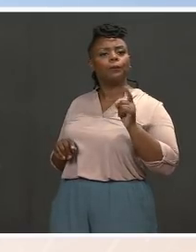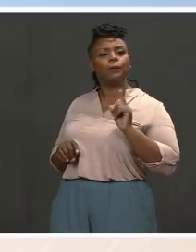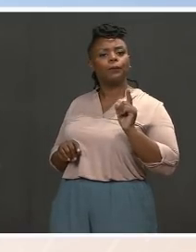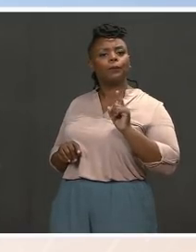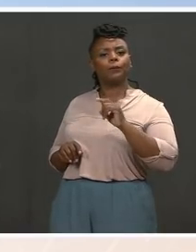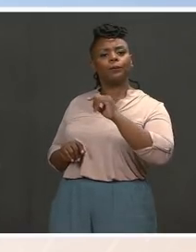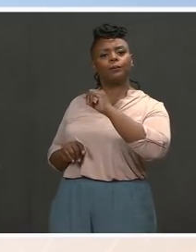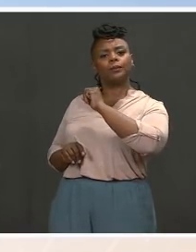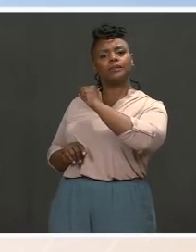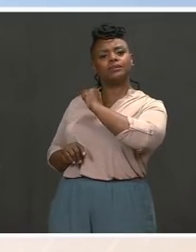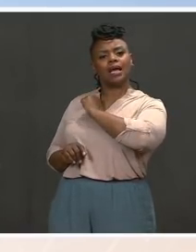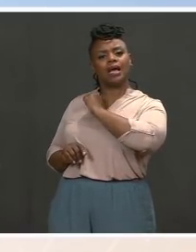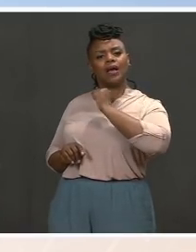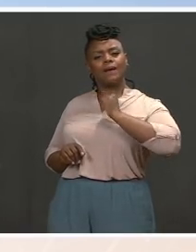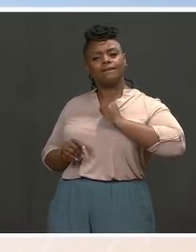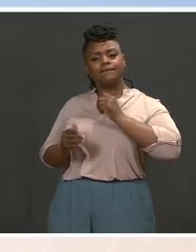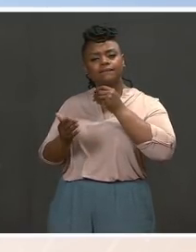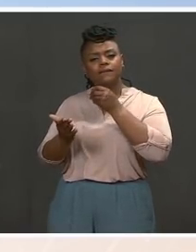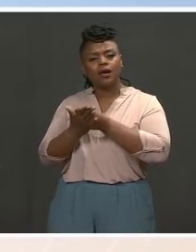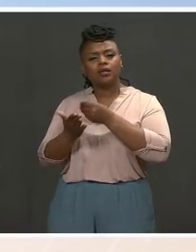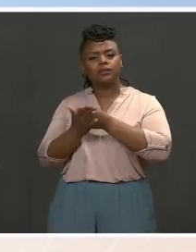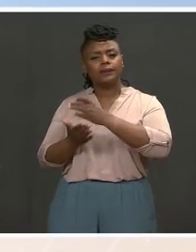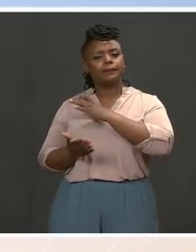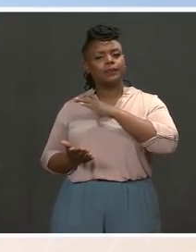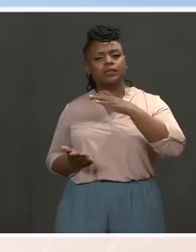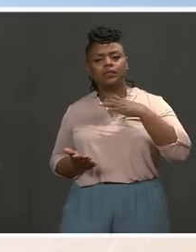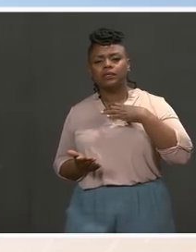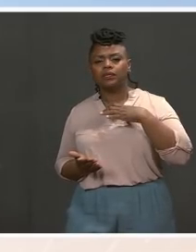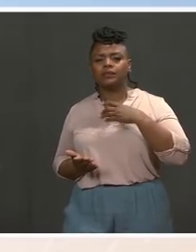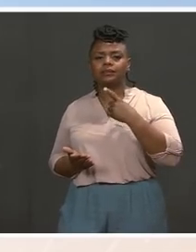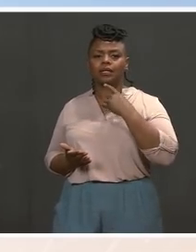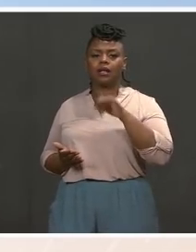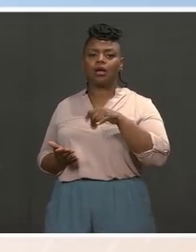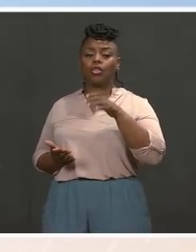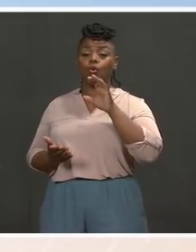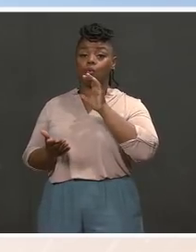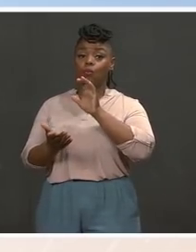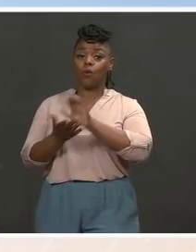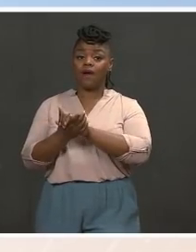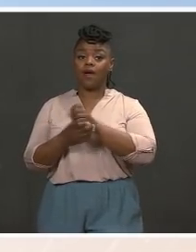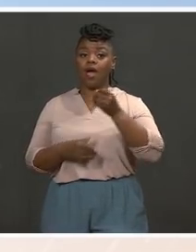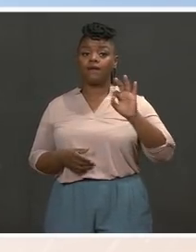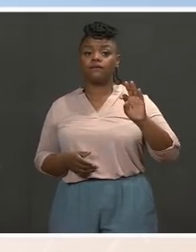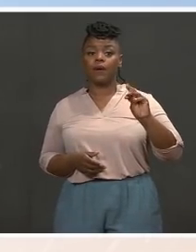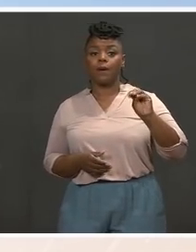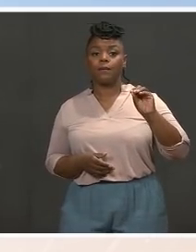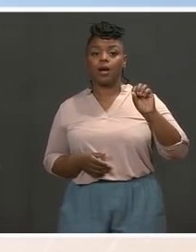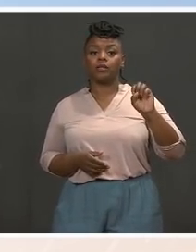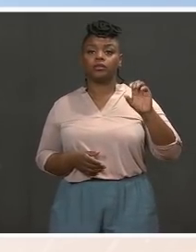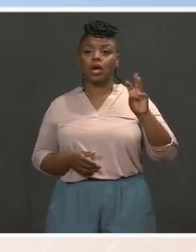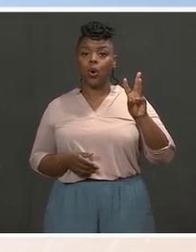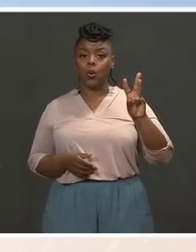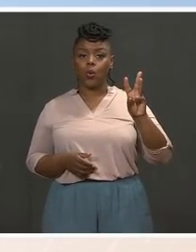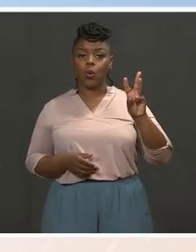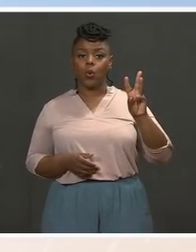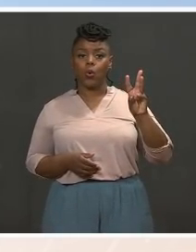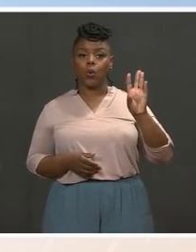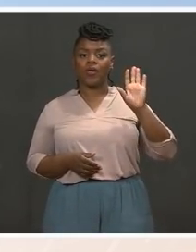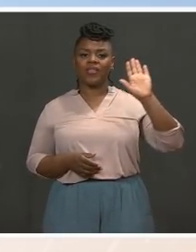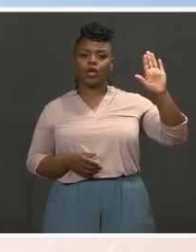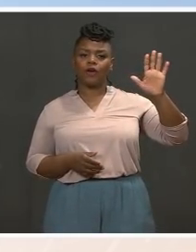It claimed that the wife of Moscow's former mayor paid a company associated with the President's son $3.5 million.